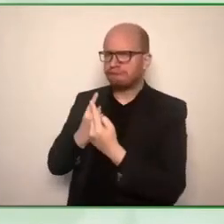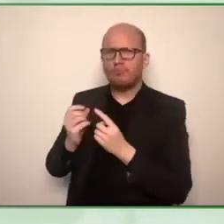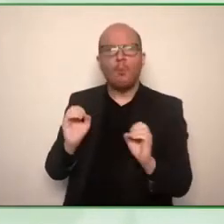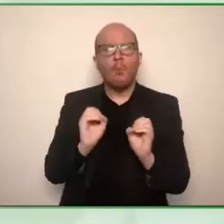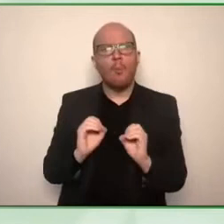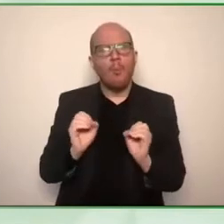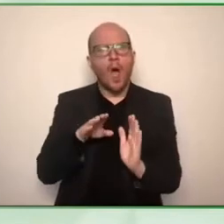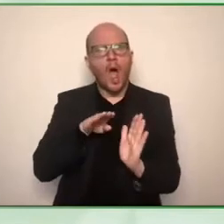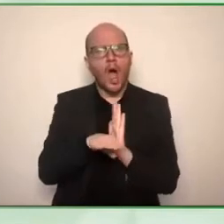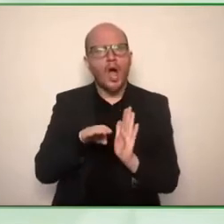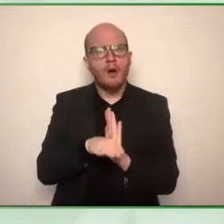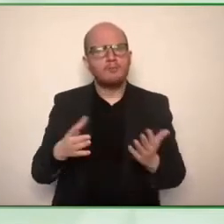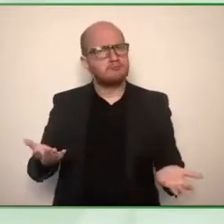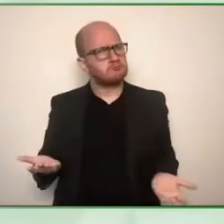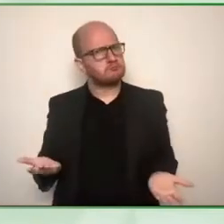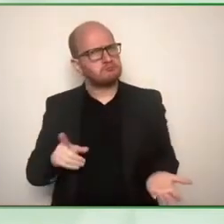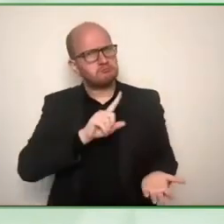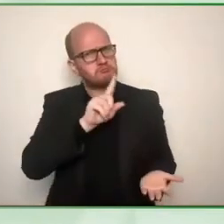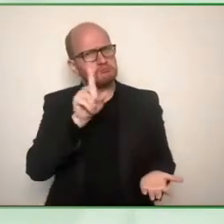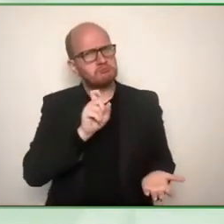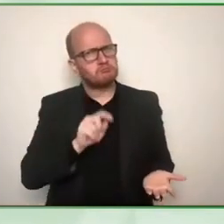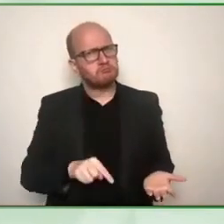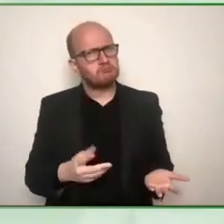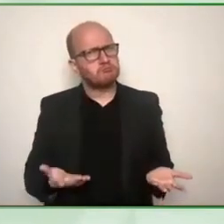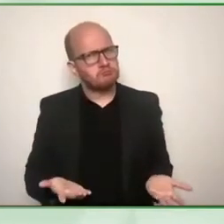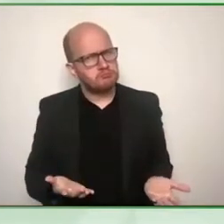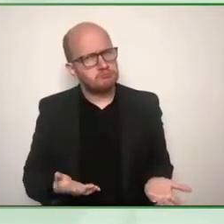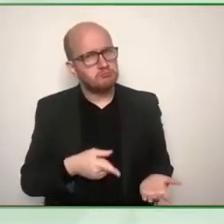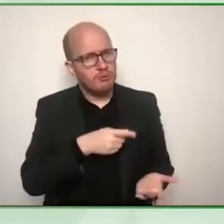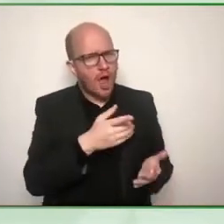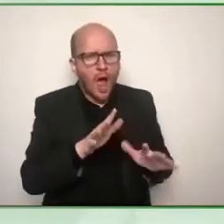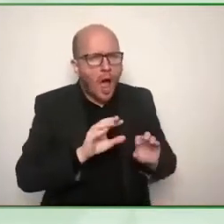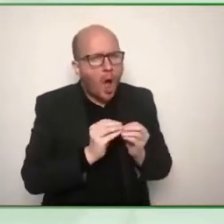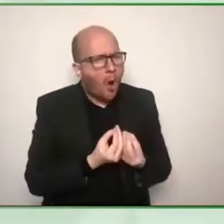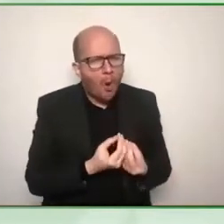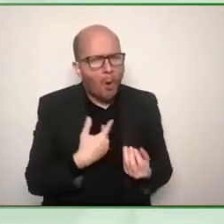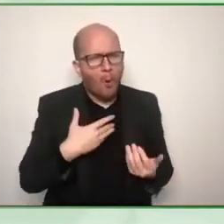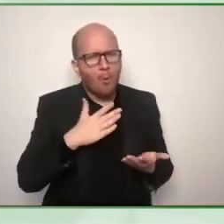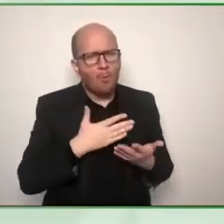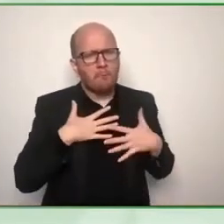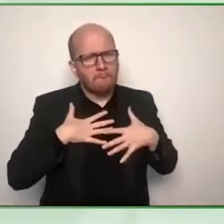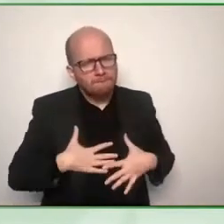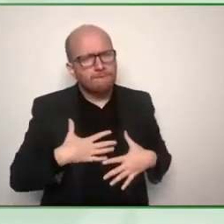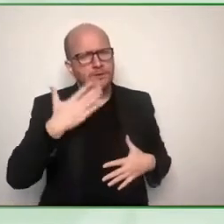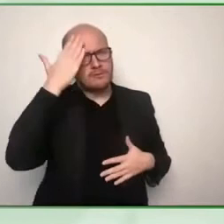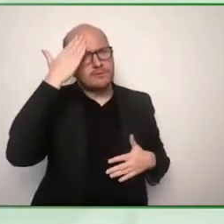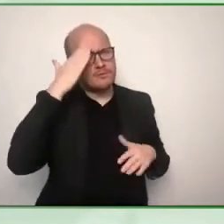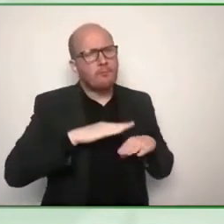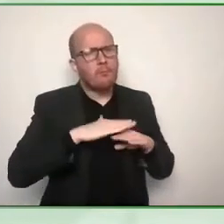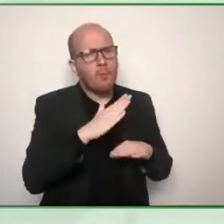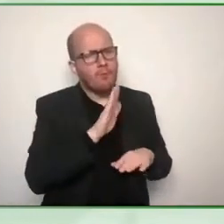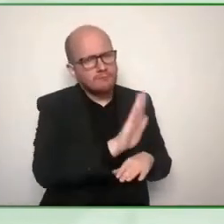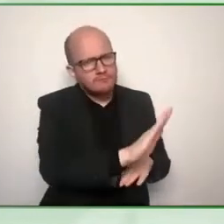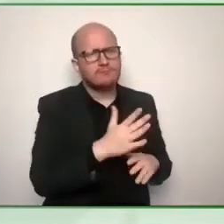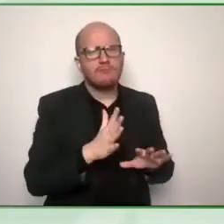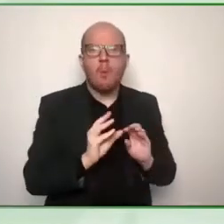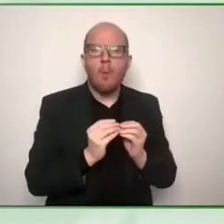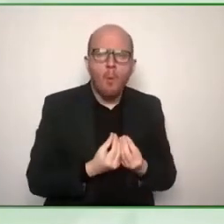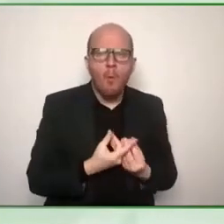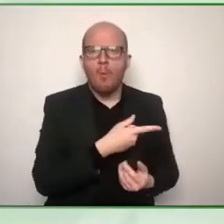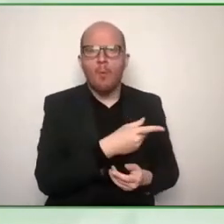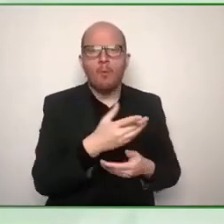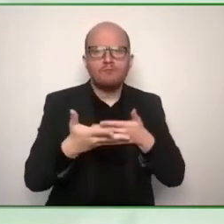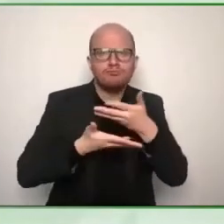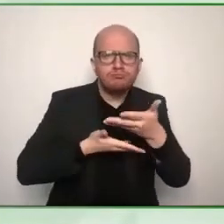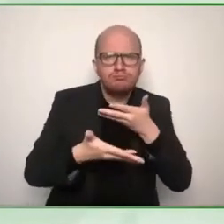insight into how those consultations took place what tools were used because i think our audience would also like to maybe have some takeaways